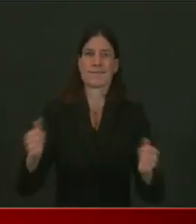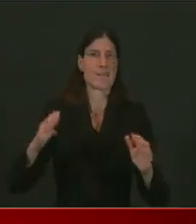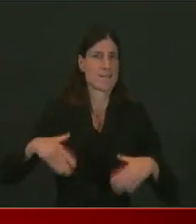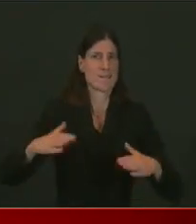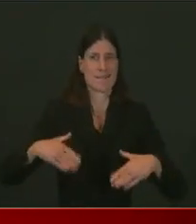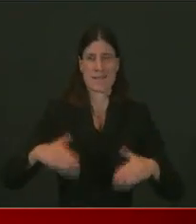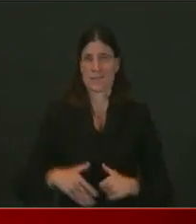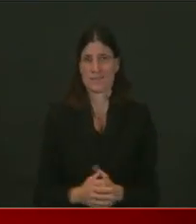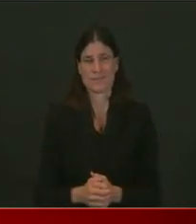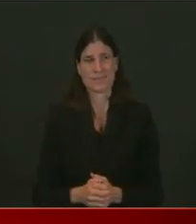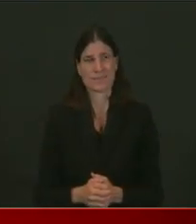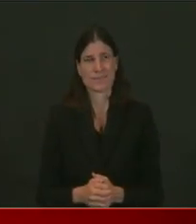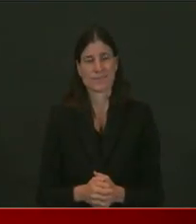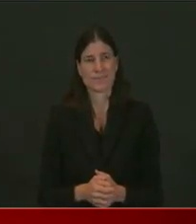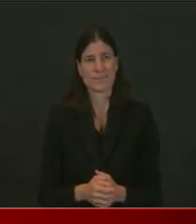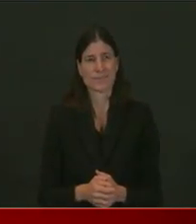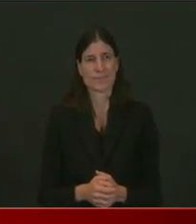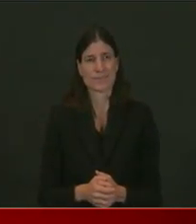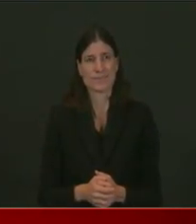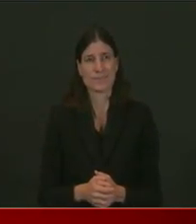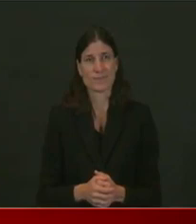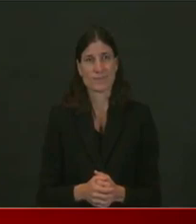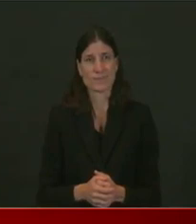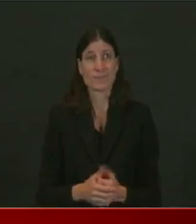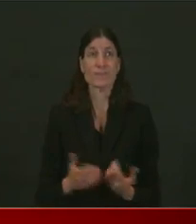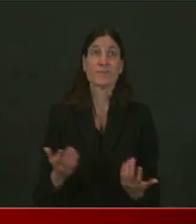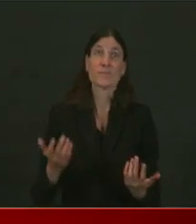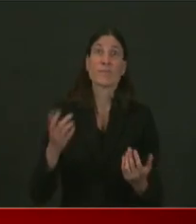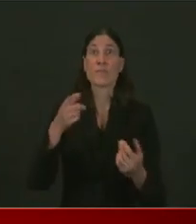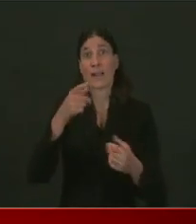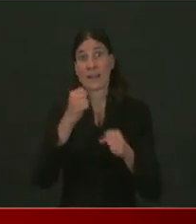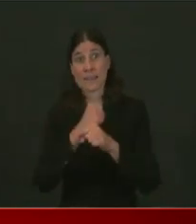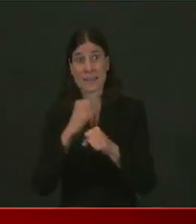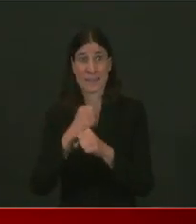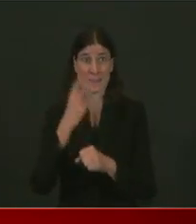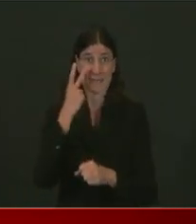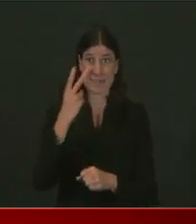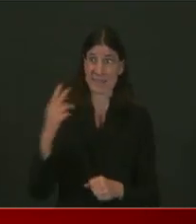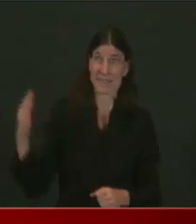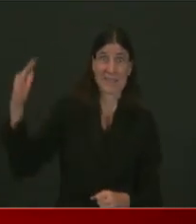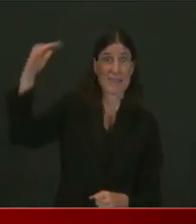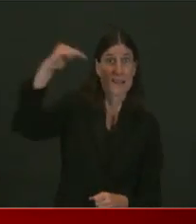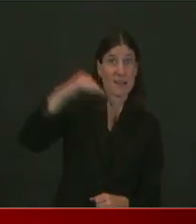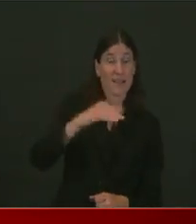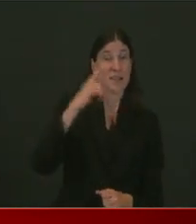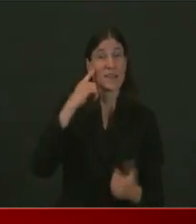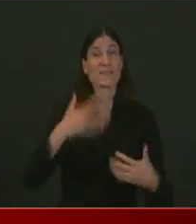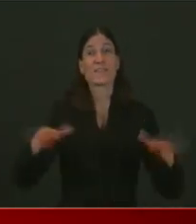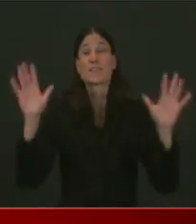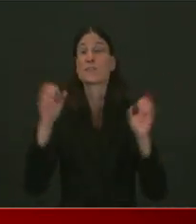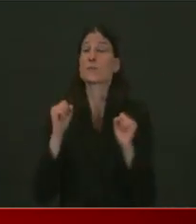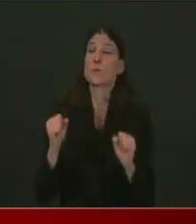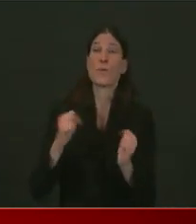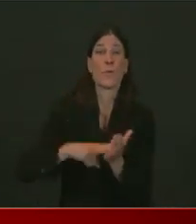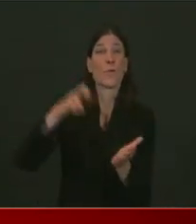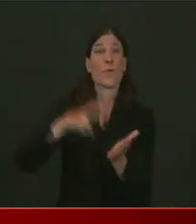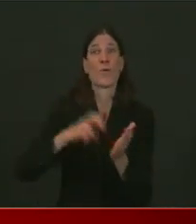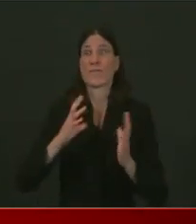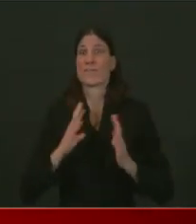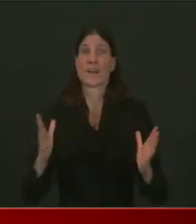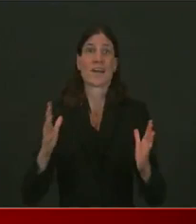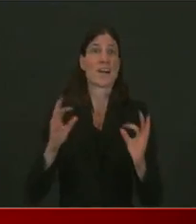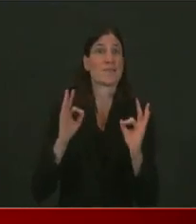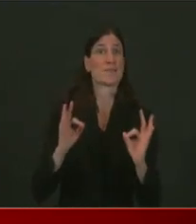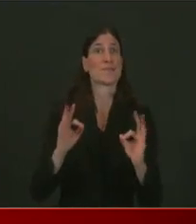the right direction because we have a cure or a vaccine or the virus is gone. It's tending in the right